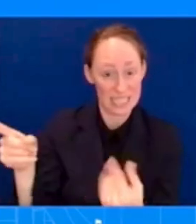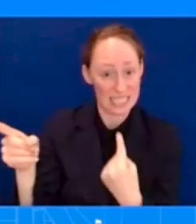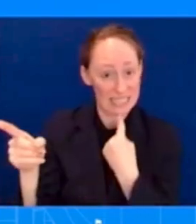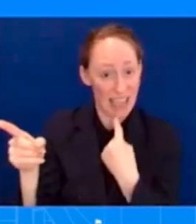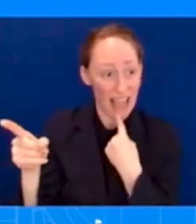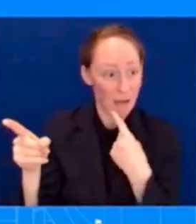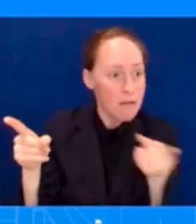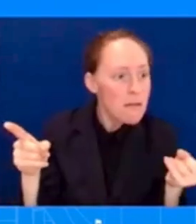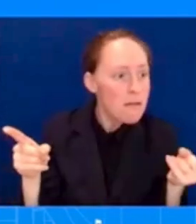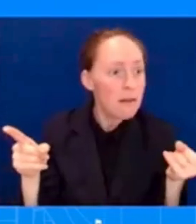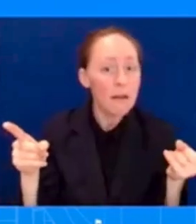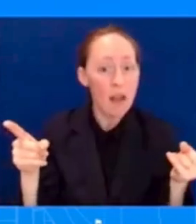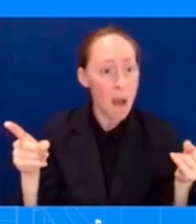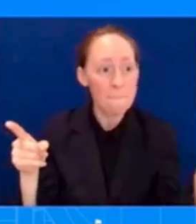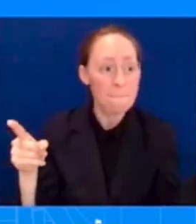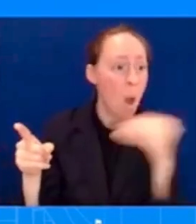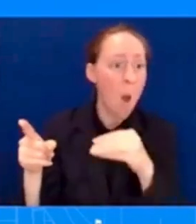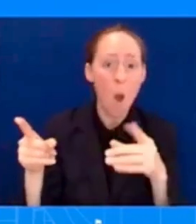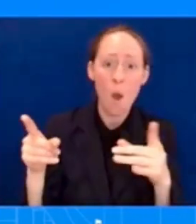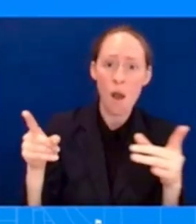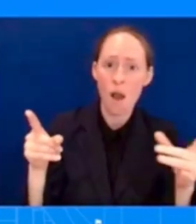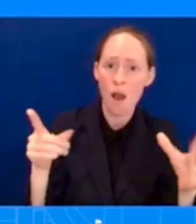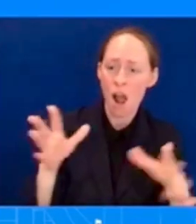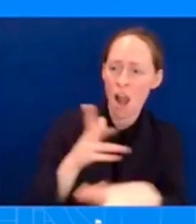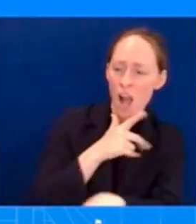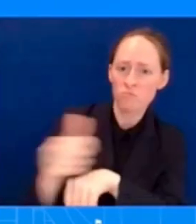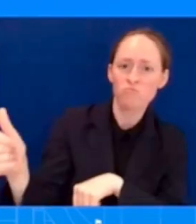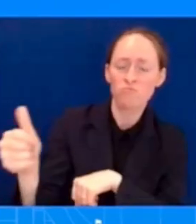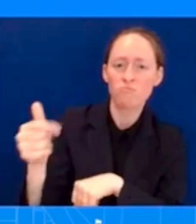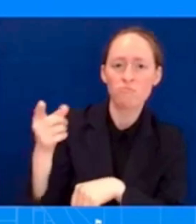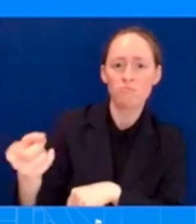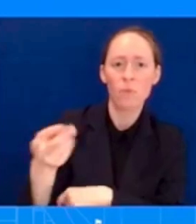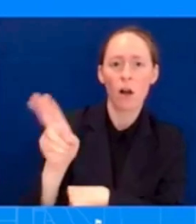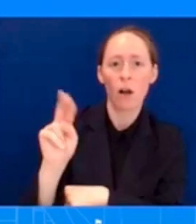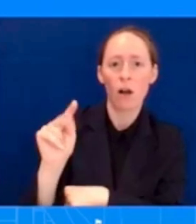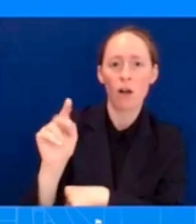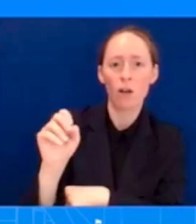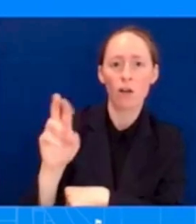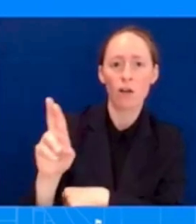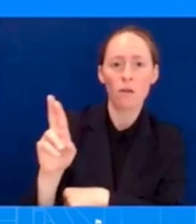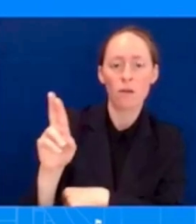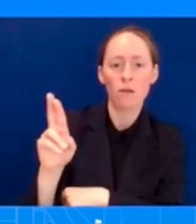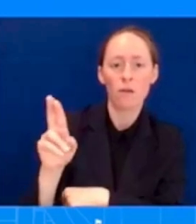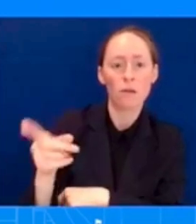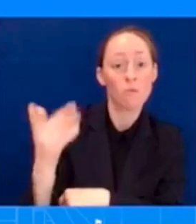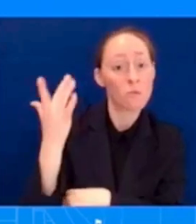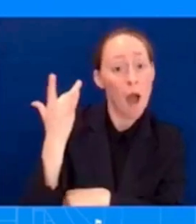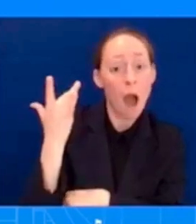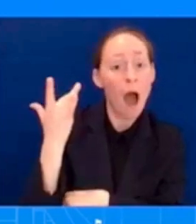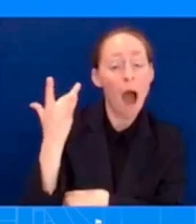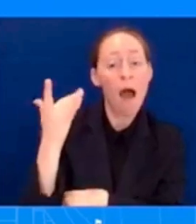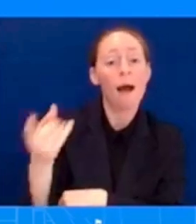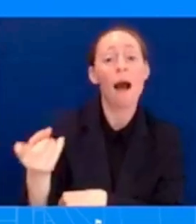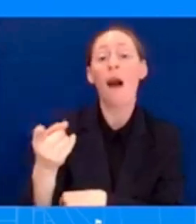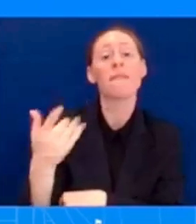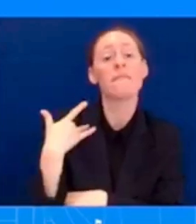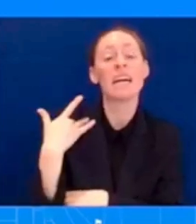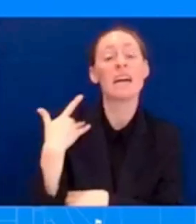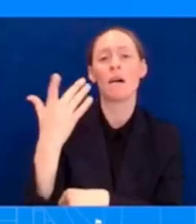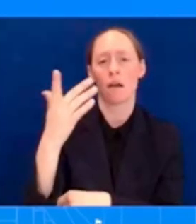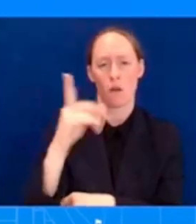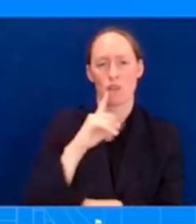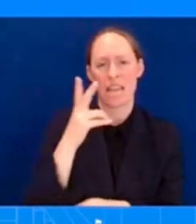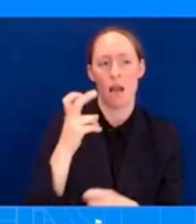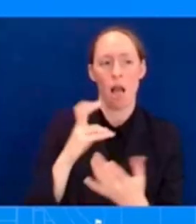it would be because something other than the facts and the law have come into play, suggesting that he could potentially buckle to political